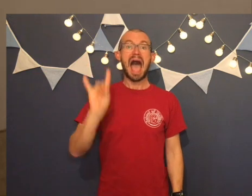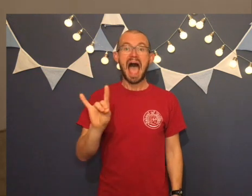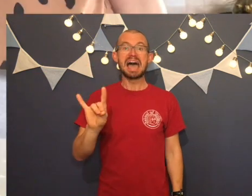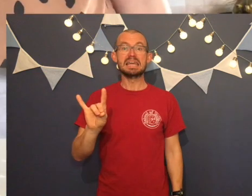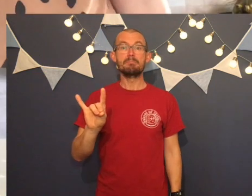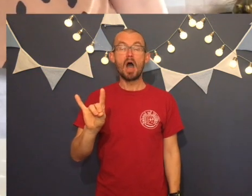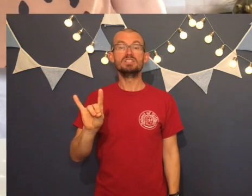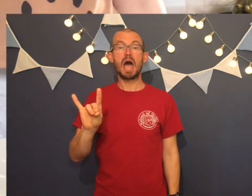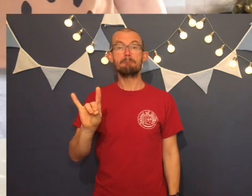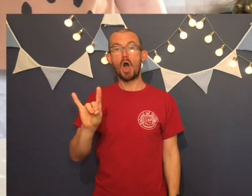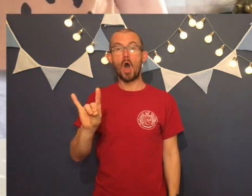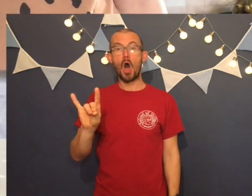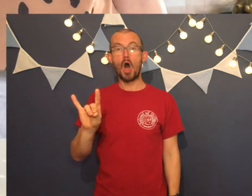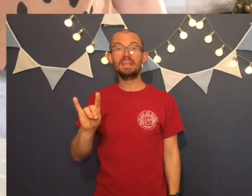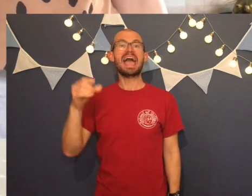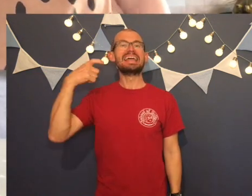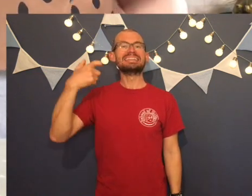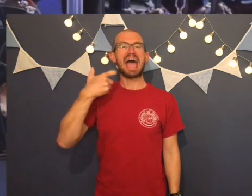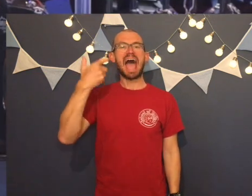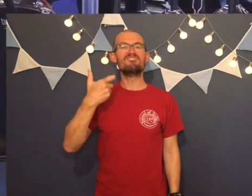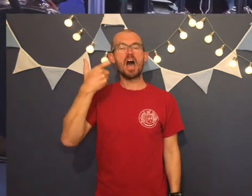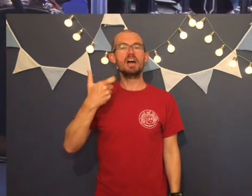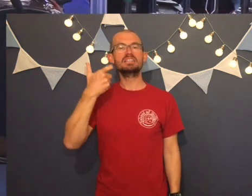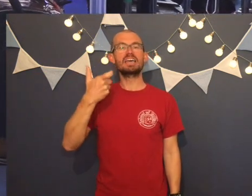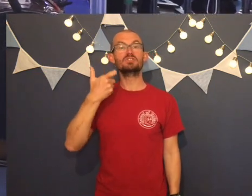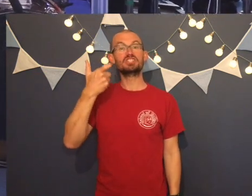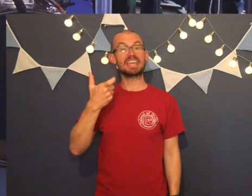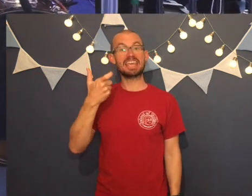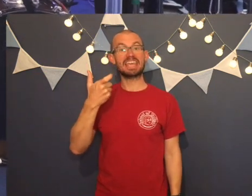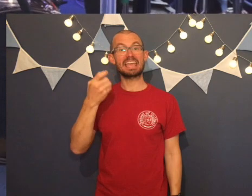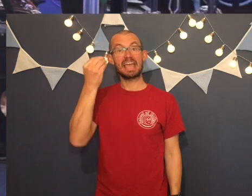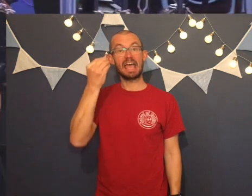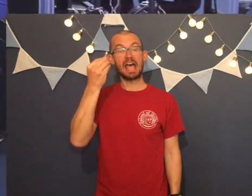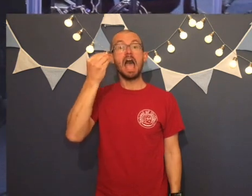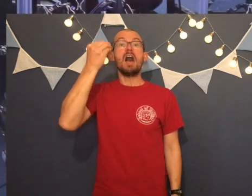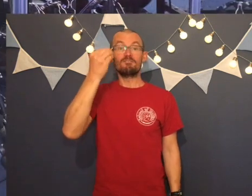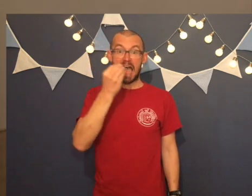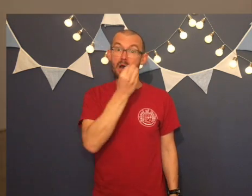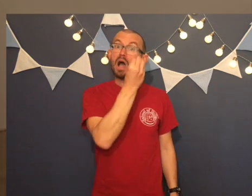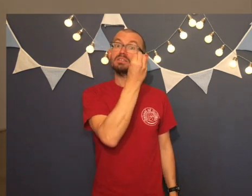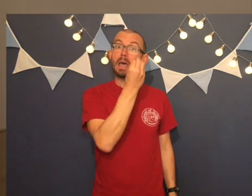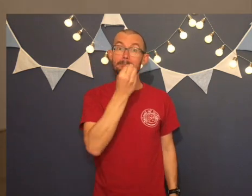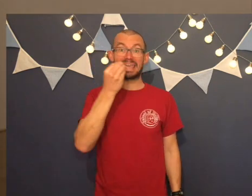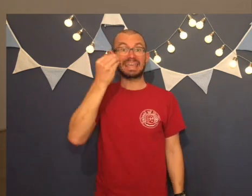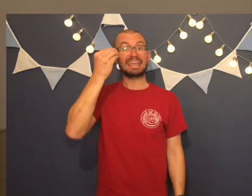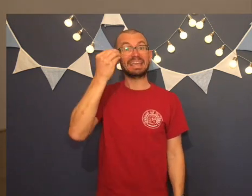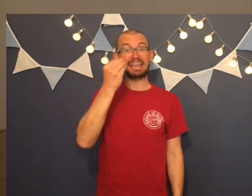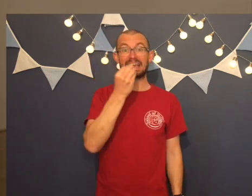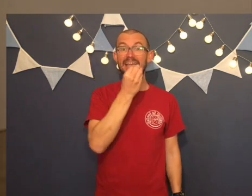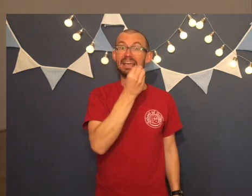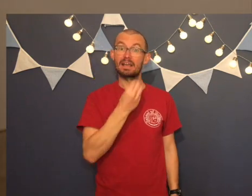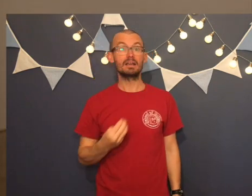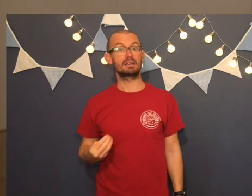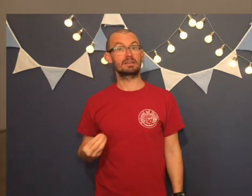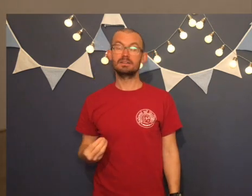Animals are born, daffodils cheer, flowers appear.